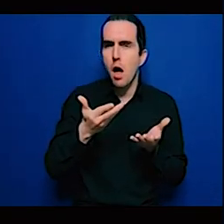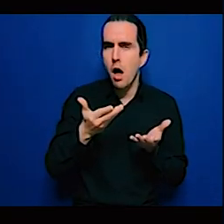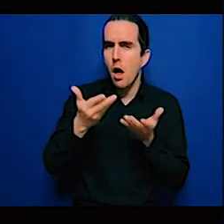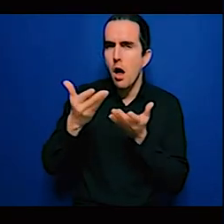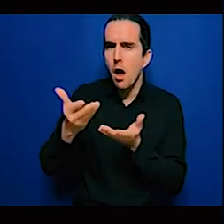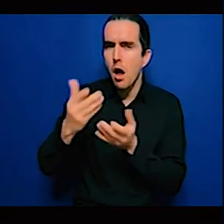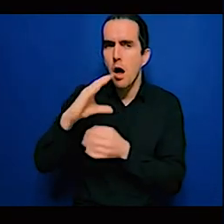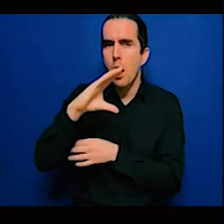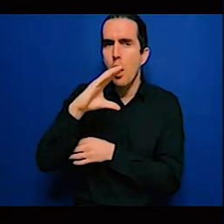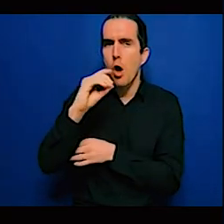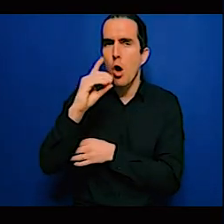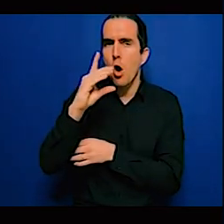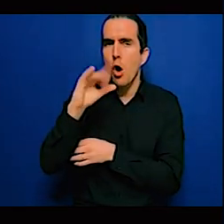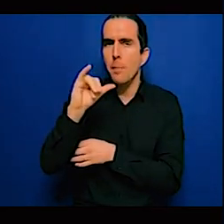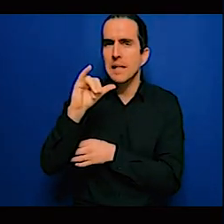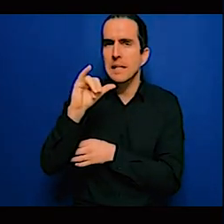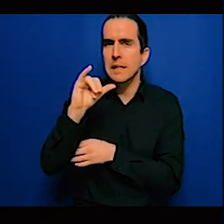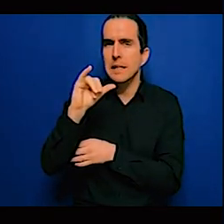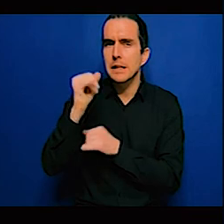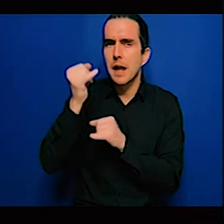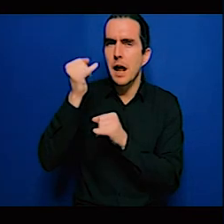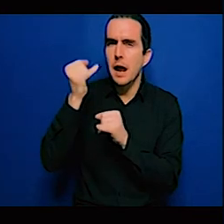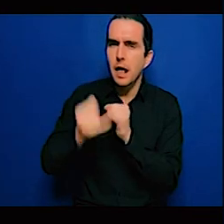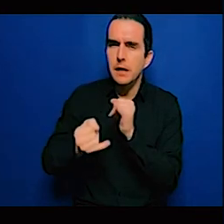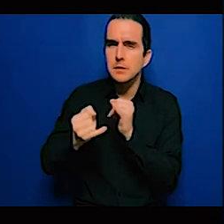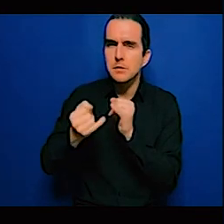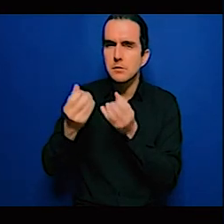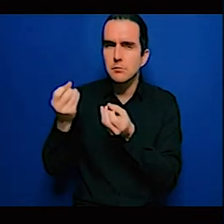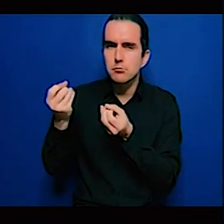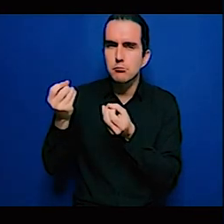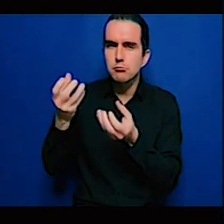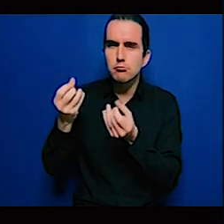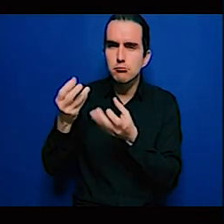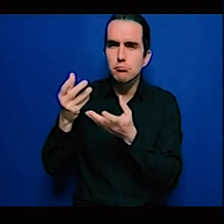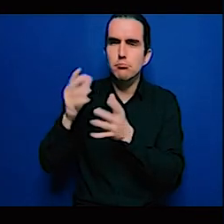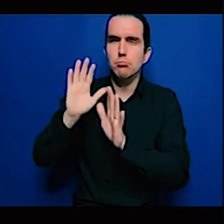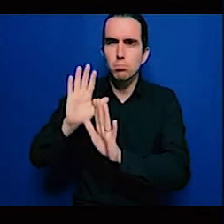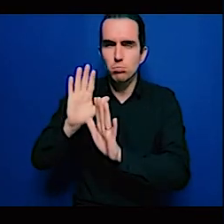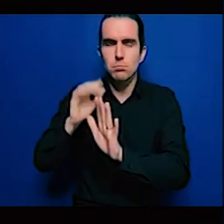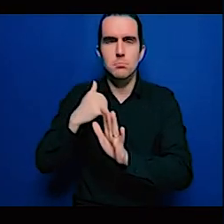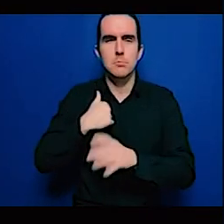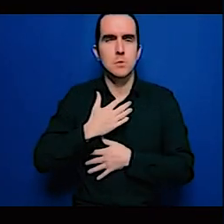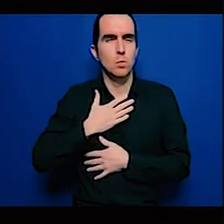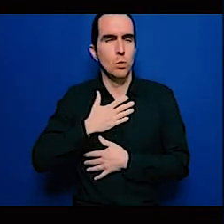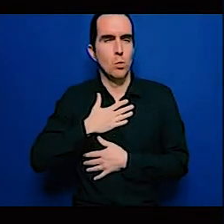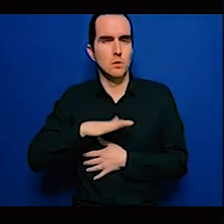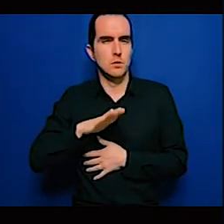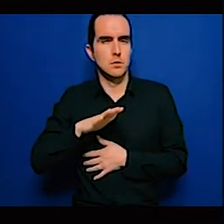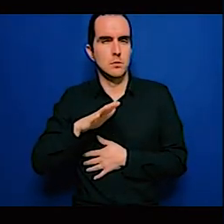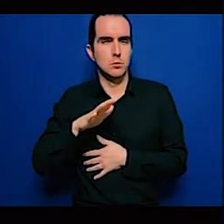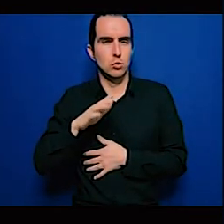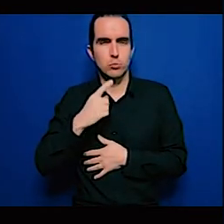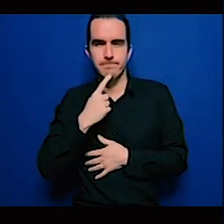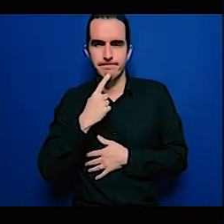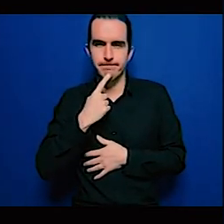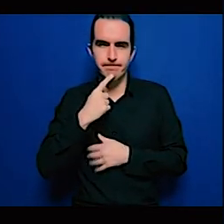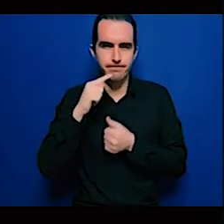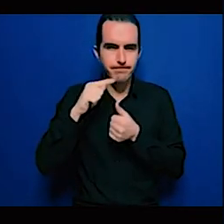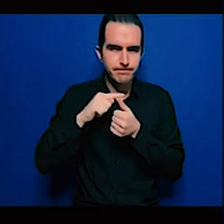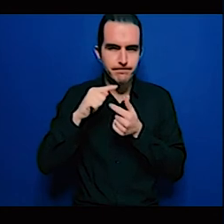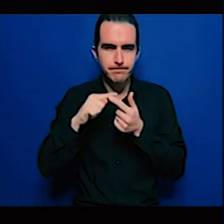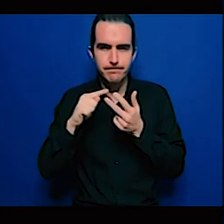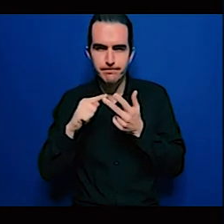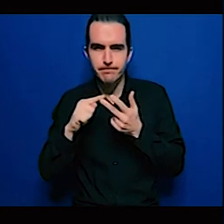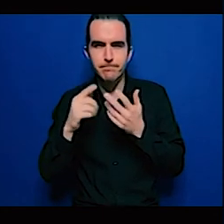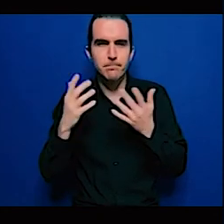point out that we've been missing one of our panelists unfortunately he's been having